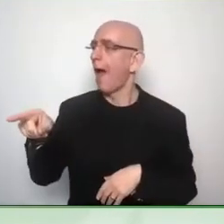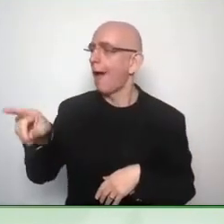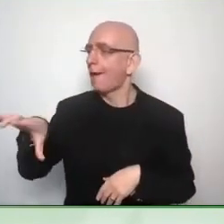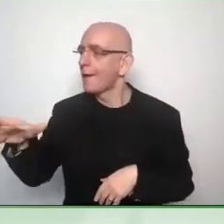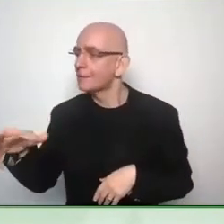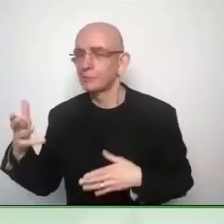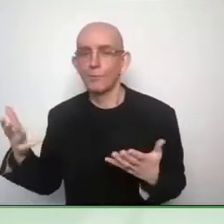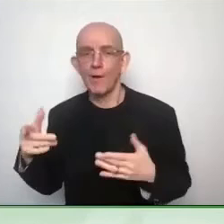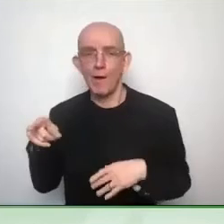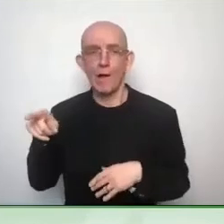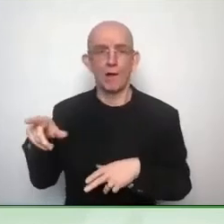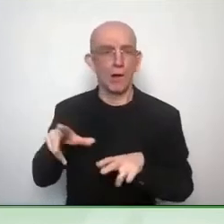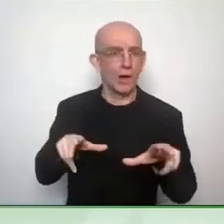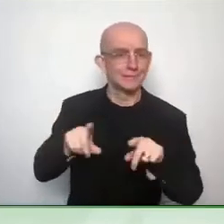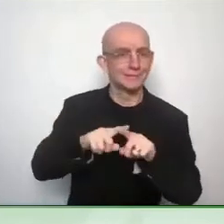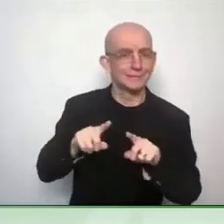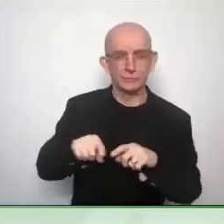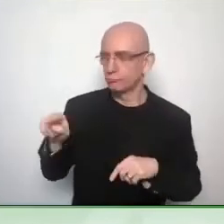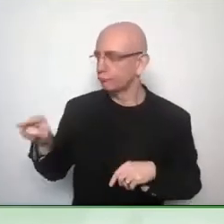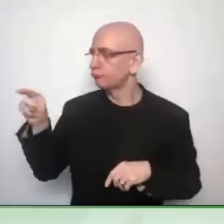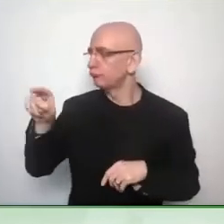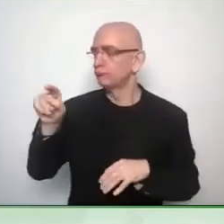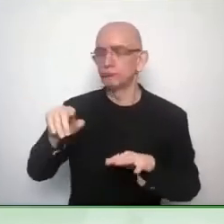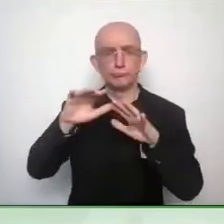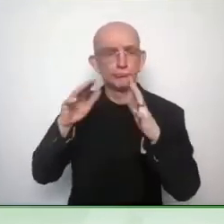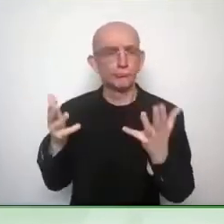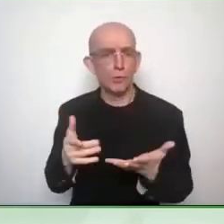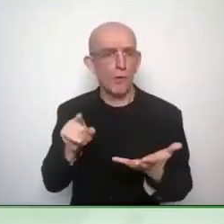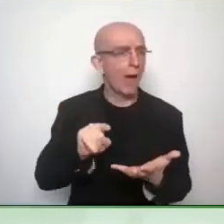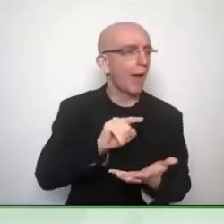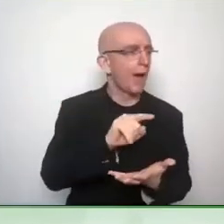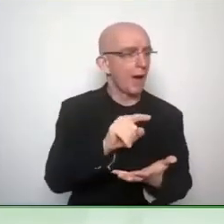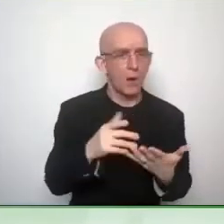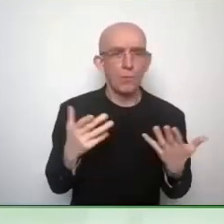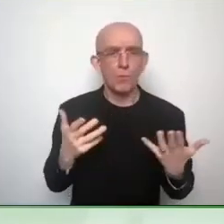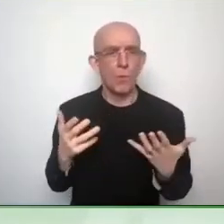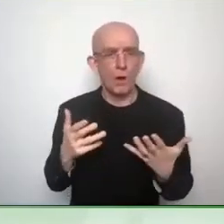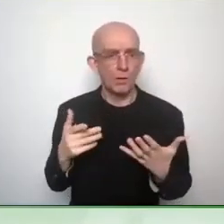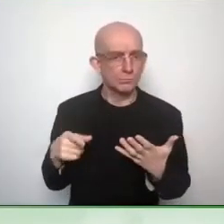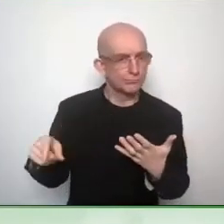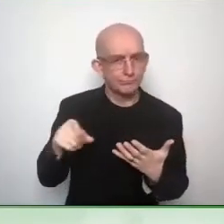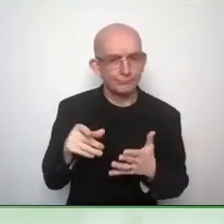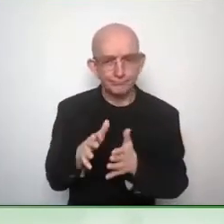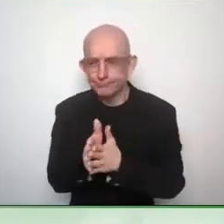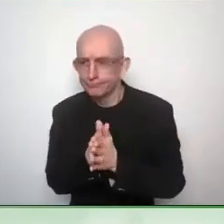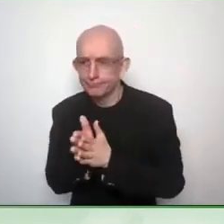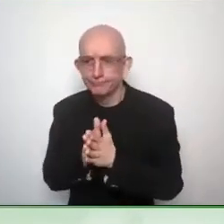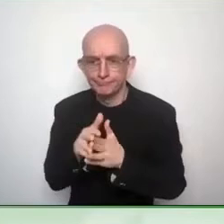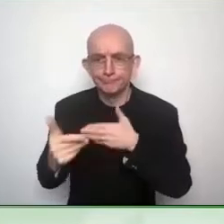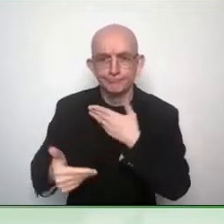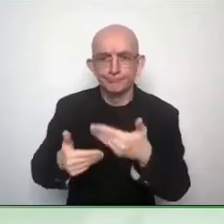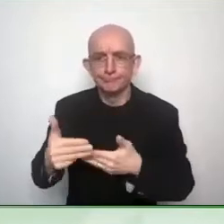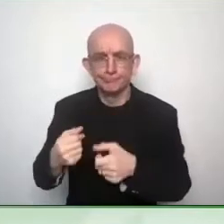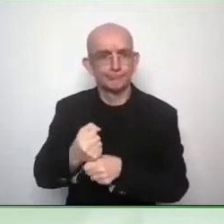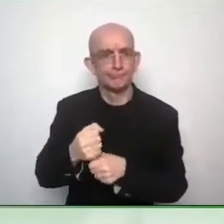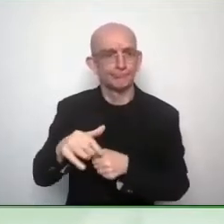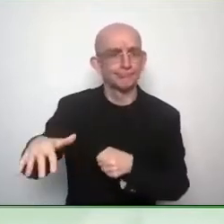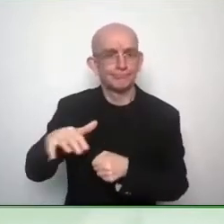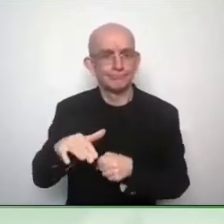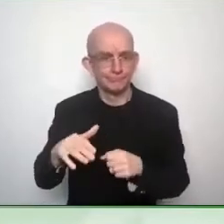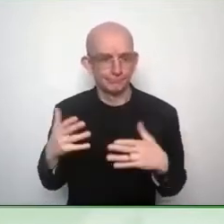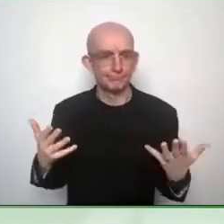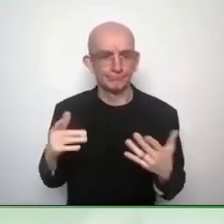I further would like to take home the perspective of the inclusion and